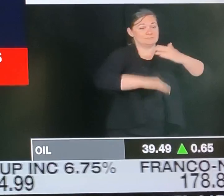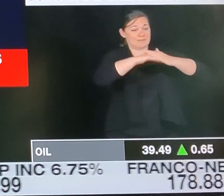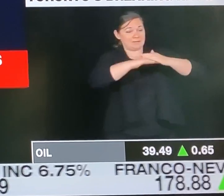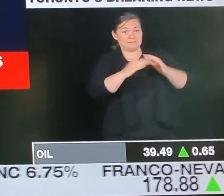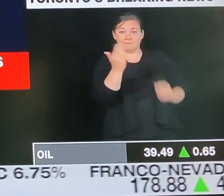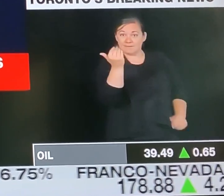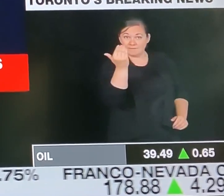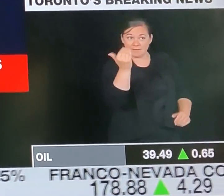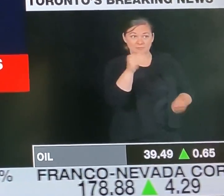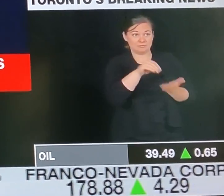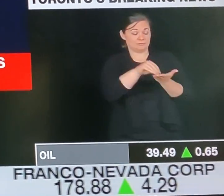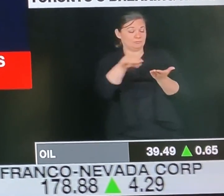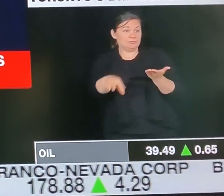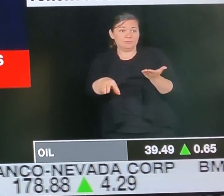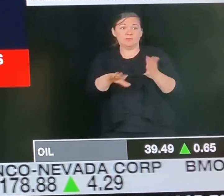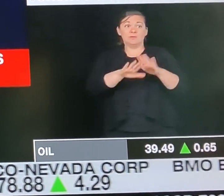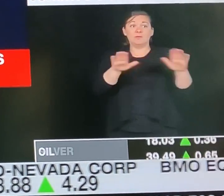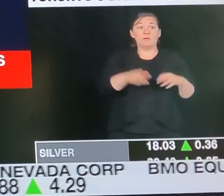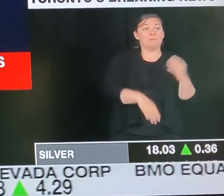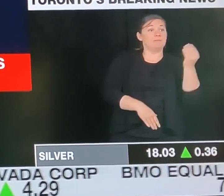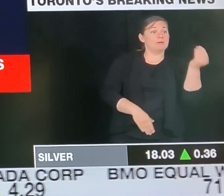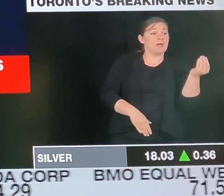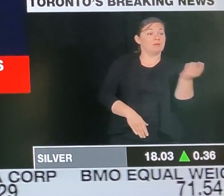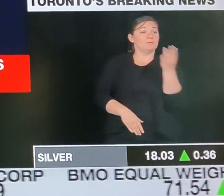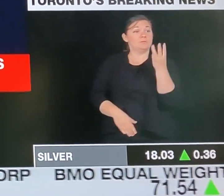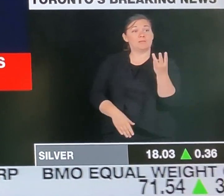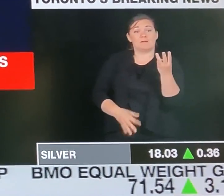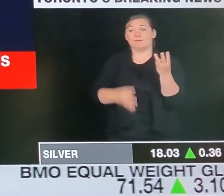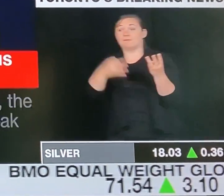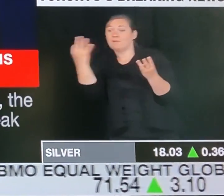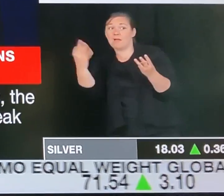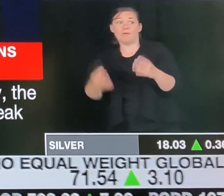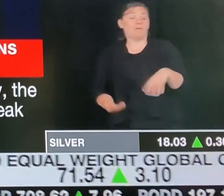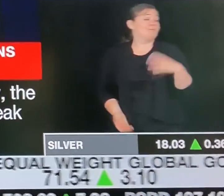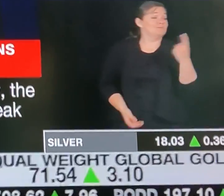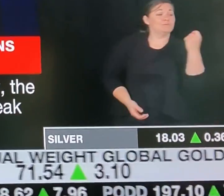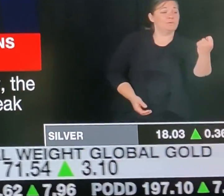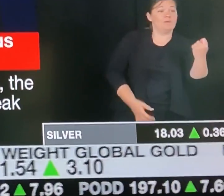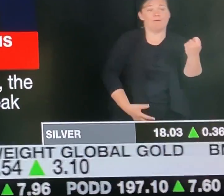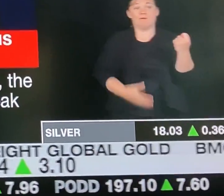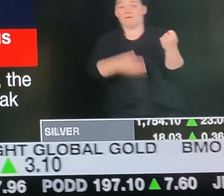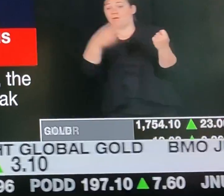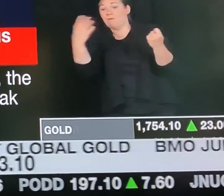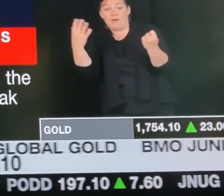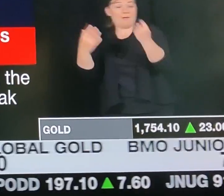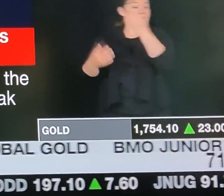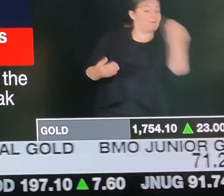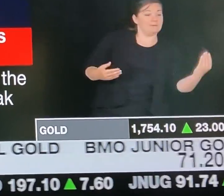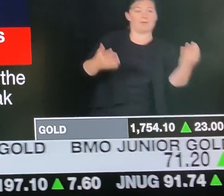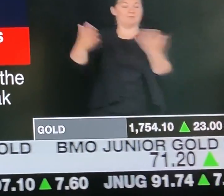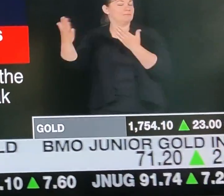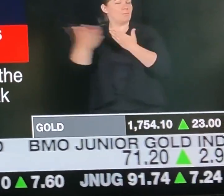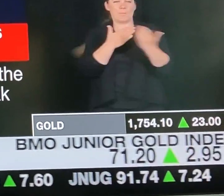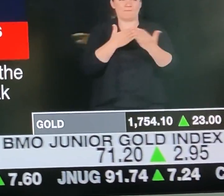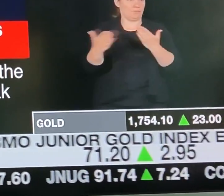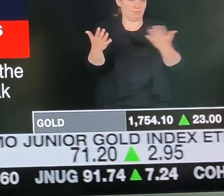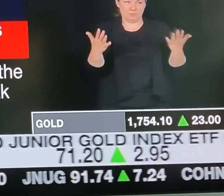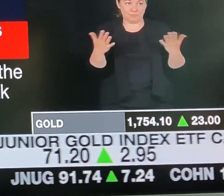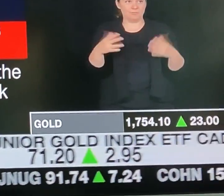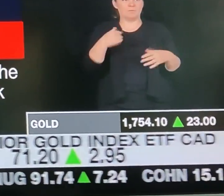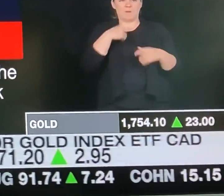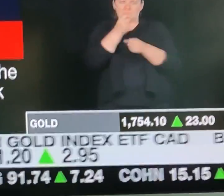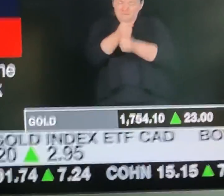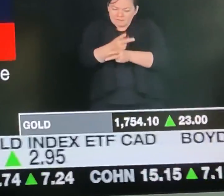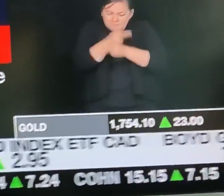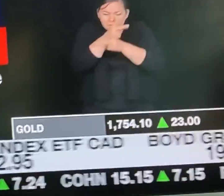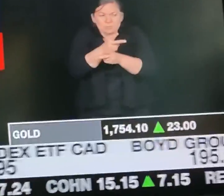gains on a regional basis, we will allow school boards to move closer to that conventional delivery. That is important. Meaning if the data moves in the